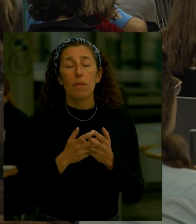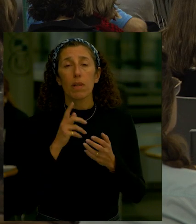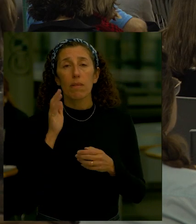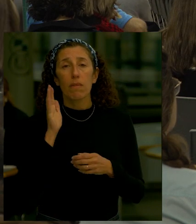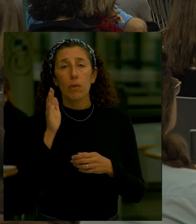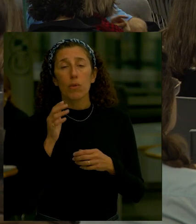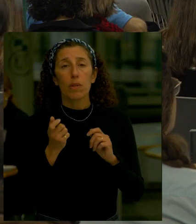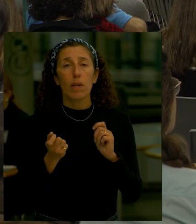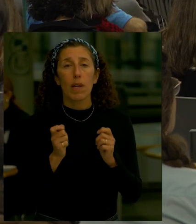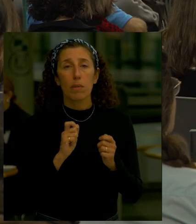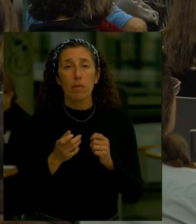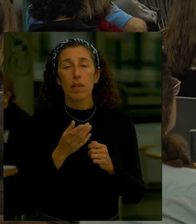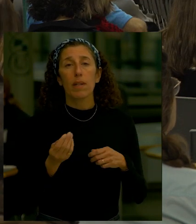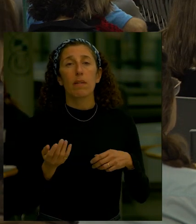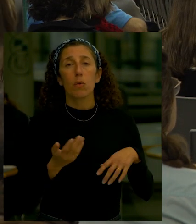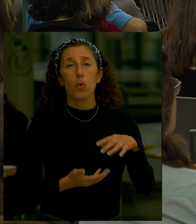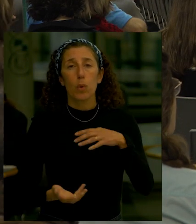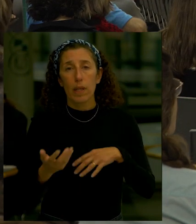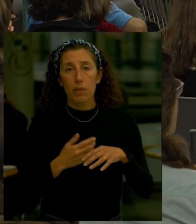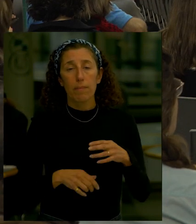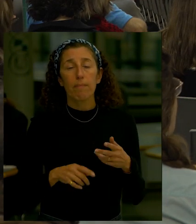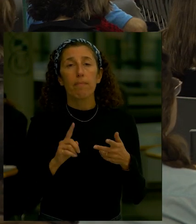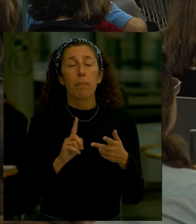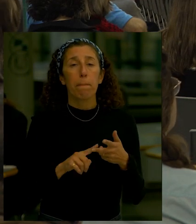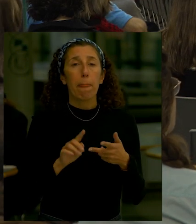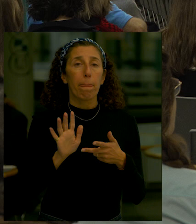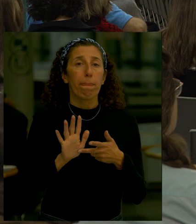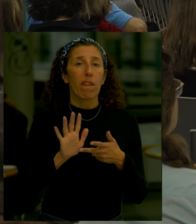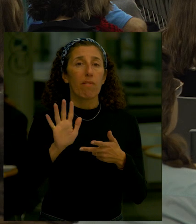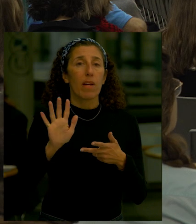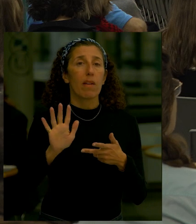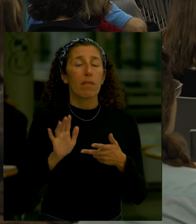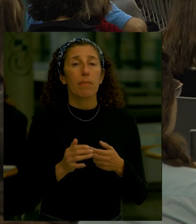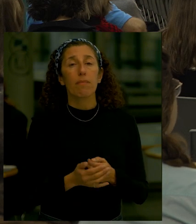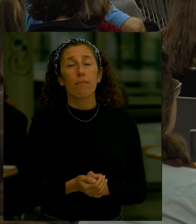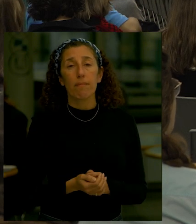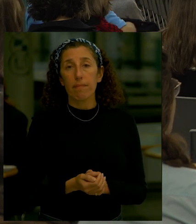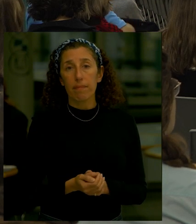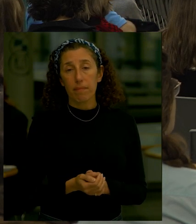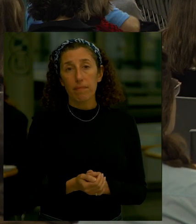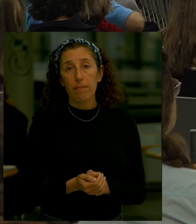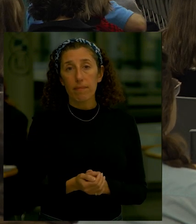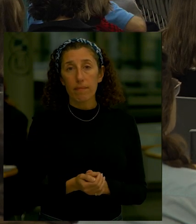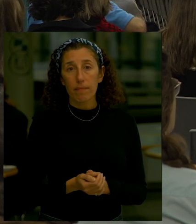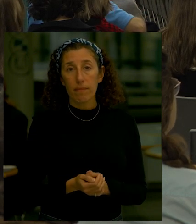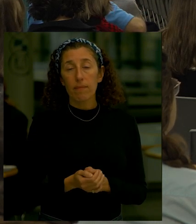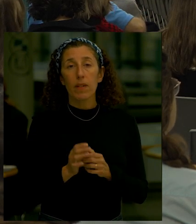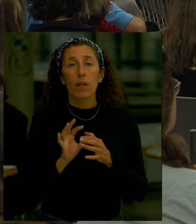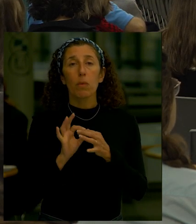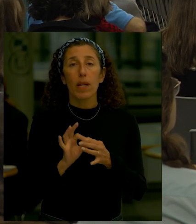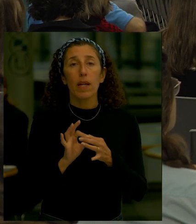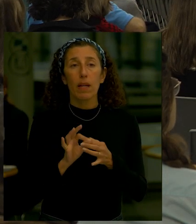and for reach 5 they'll be sharing an update about coordination with the Port Authority